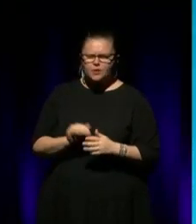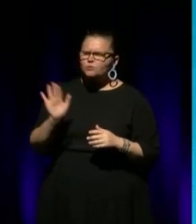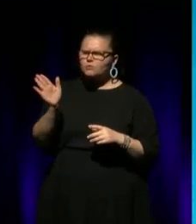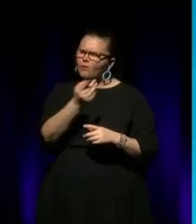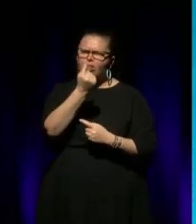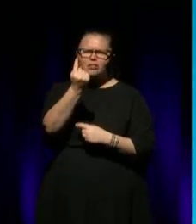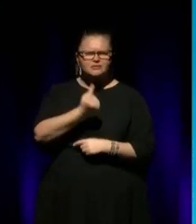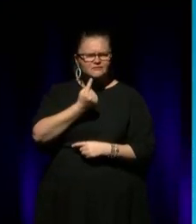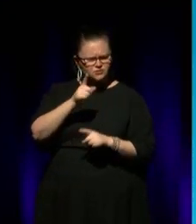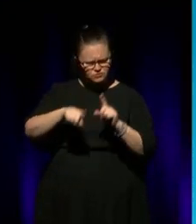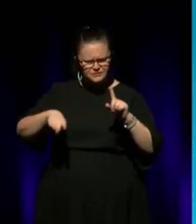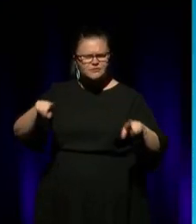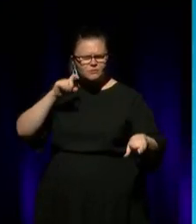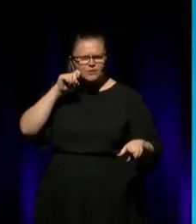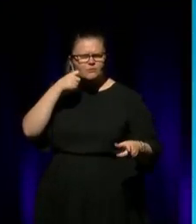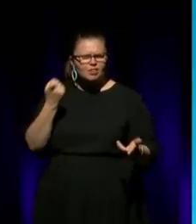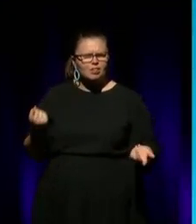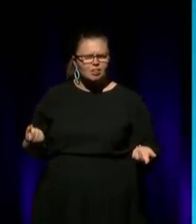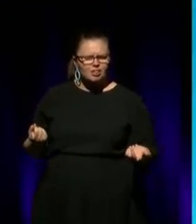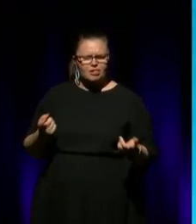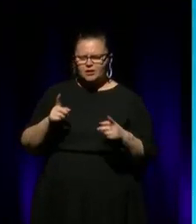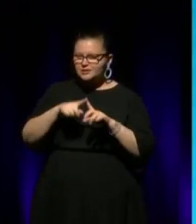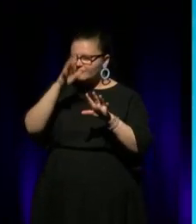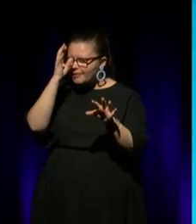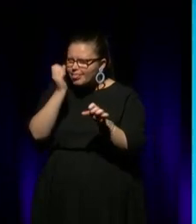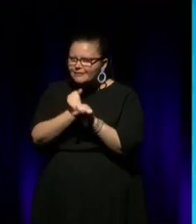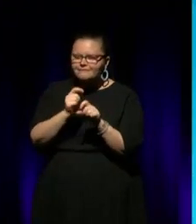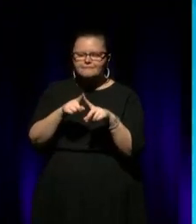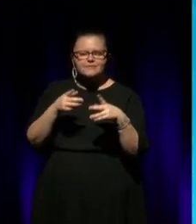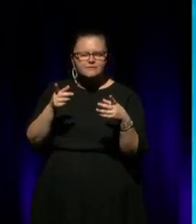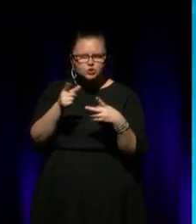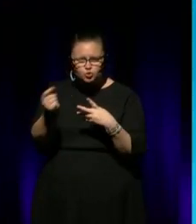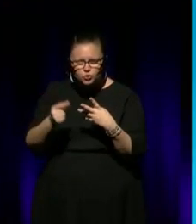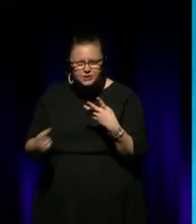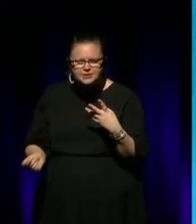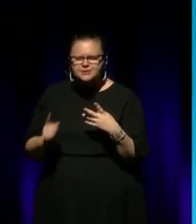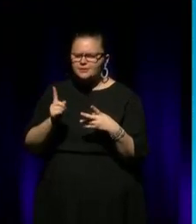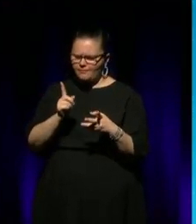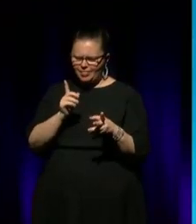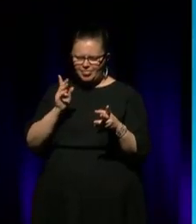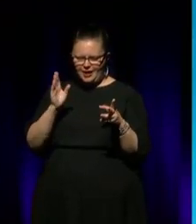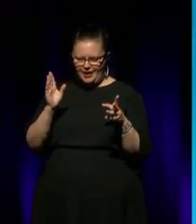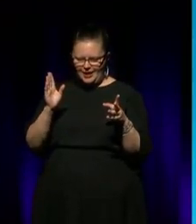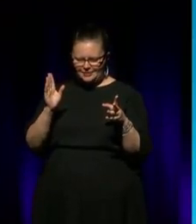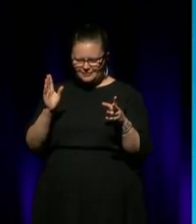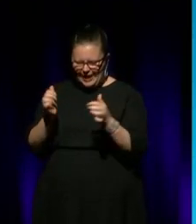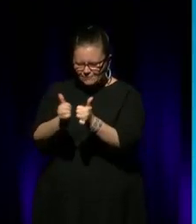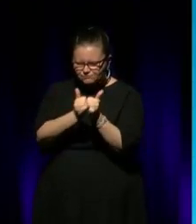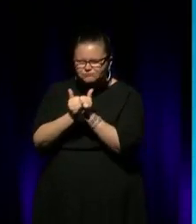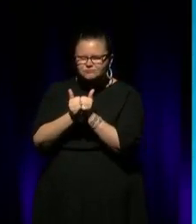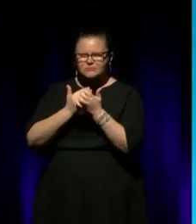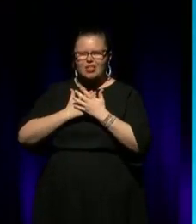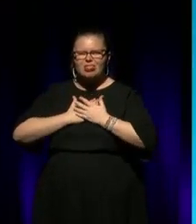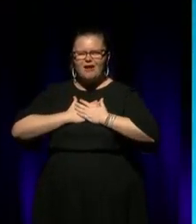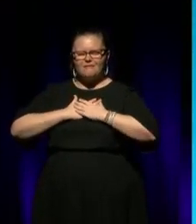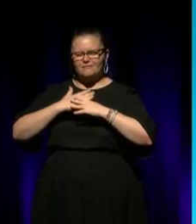individually. We're all going to have diversity in our beliefs and our choices. But this love of culture and land